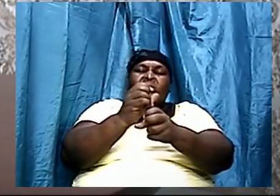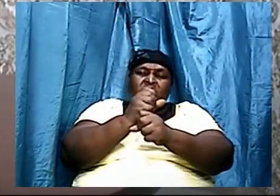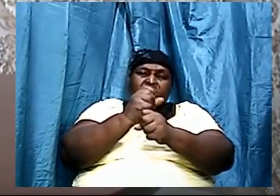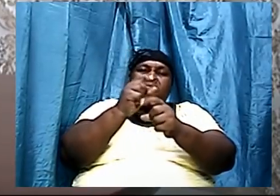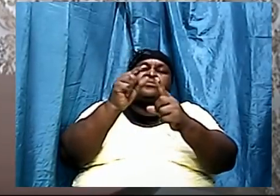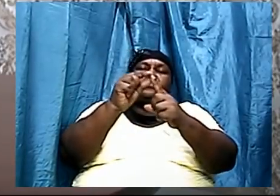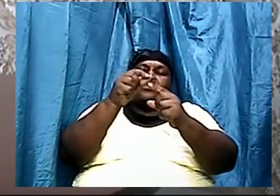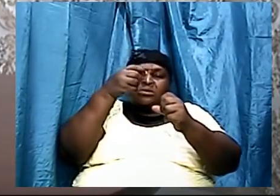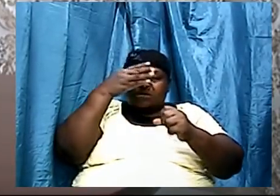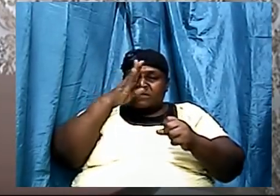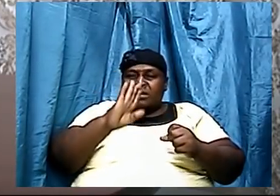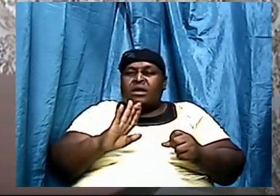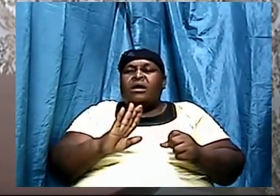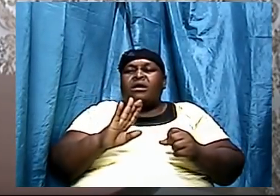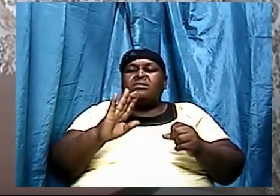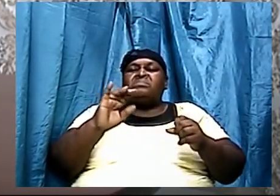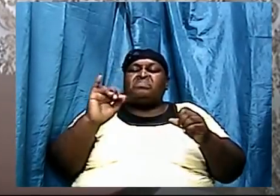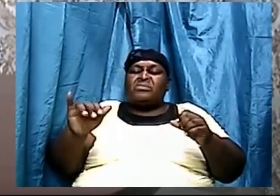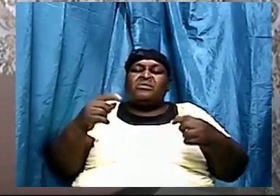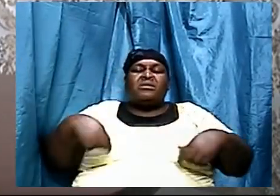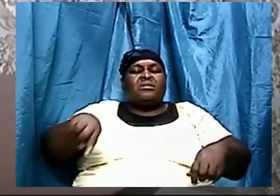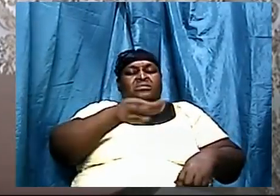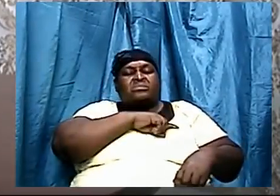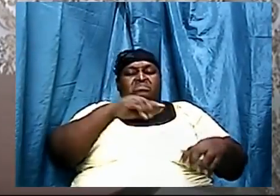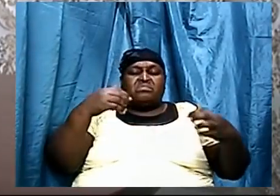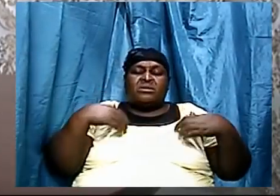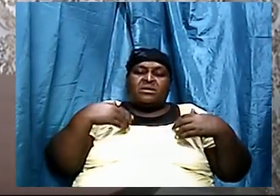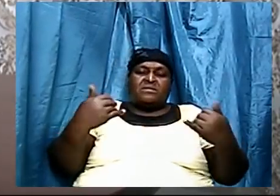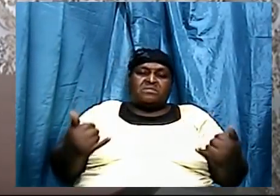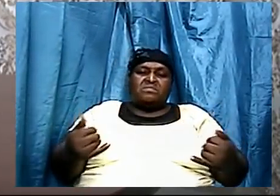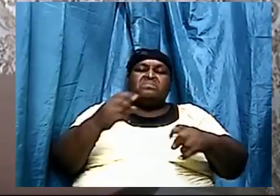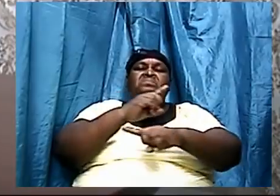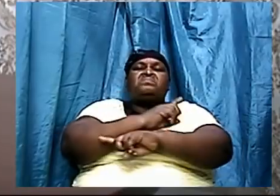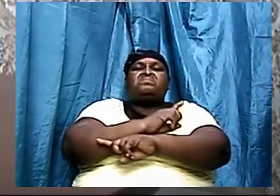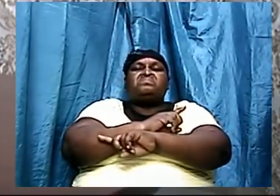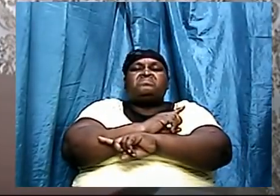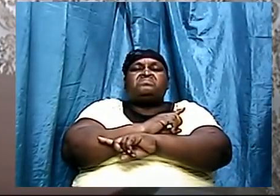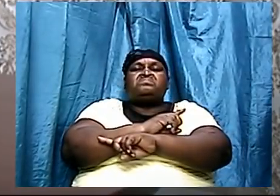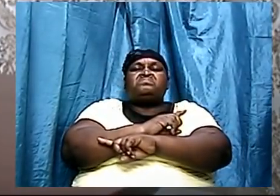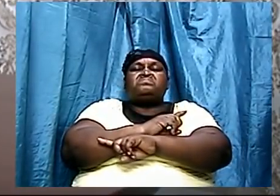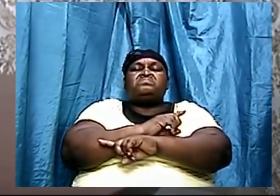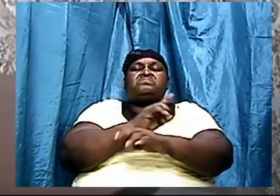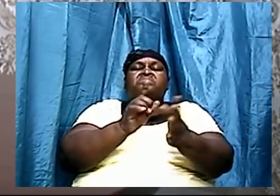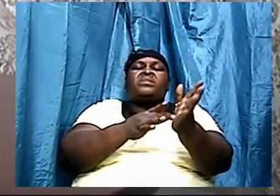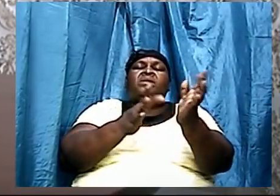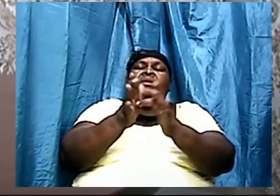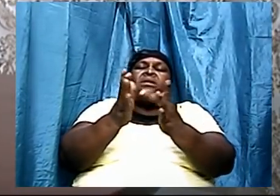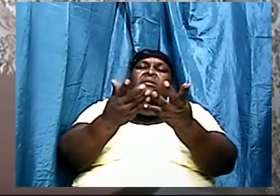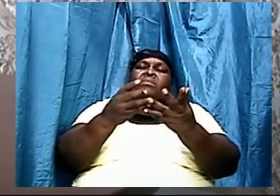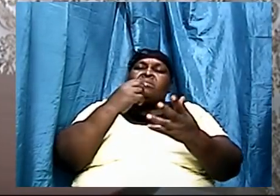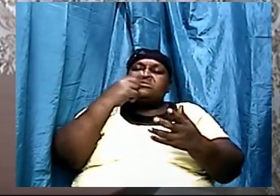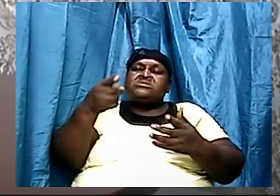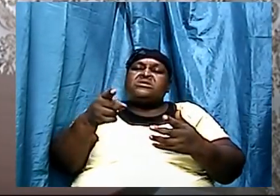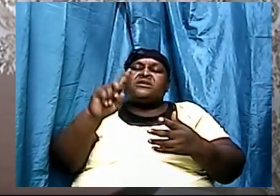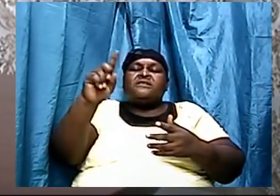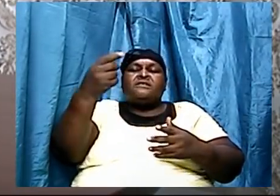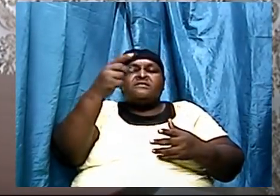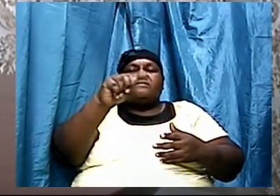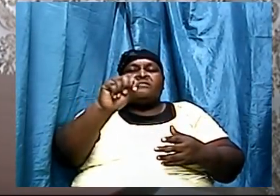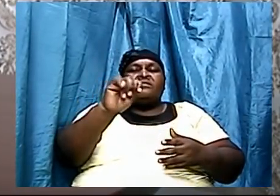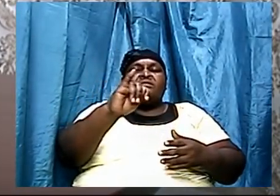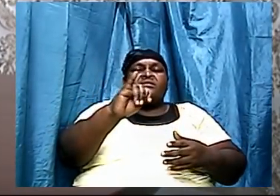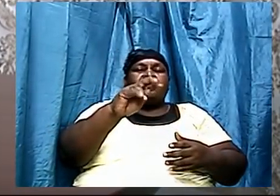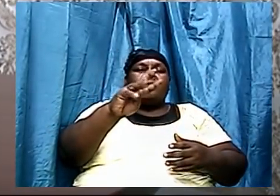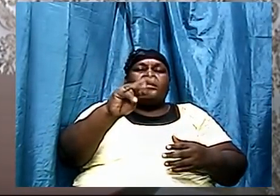God that we have it today. Praise God. Now, the Bible, it clears to us in 1 Timothy chapter 3